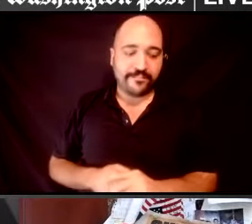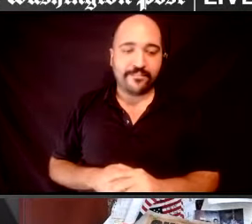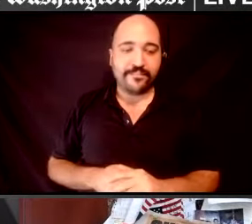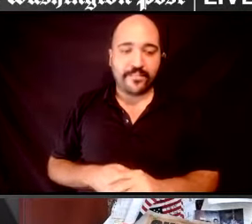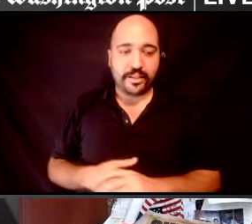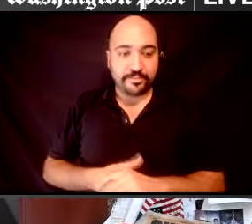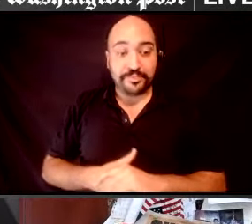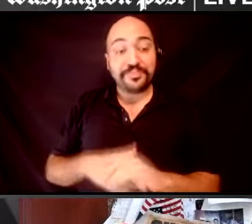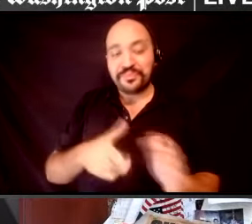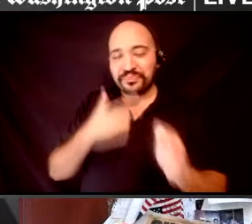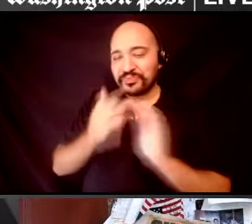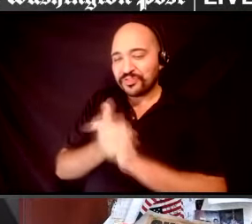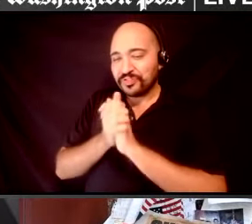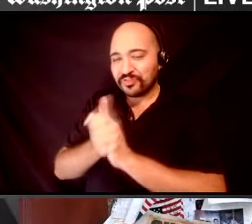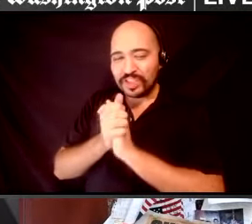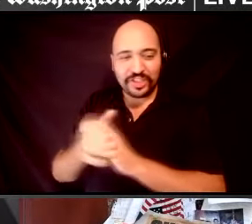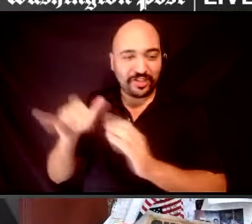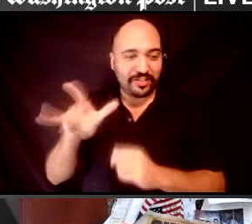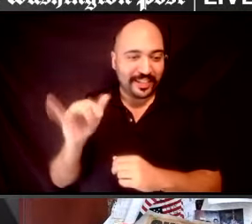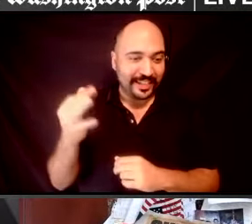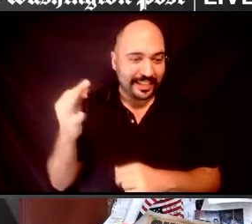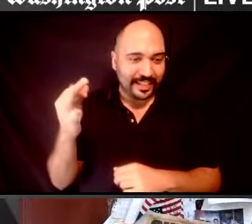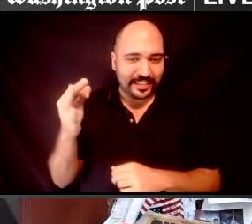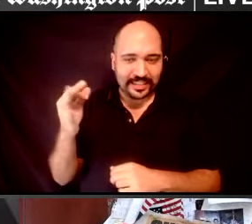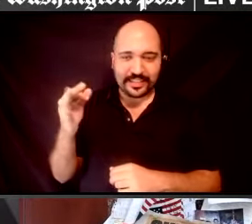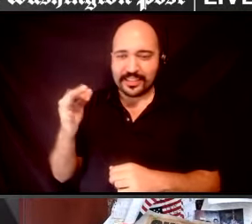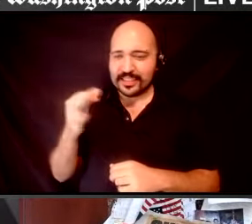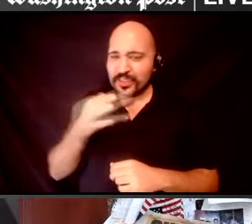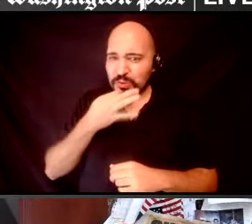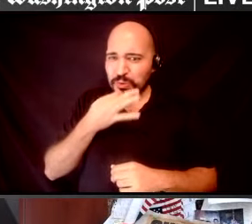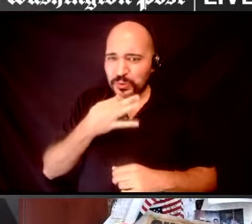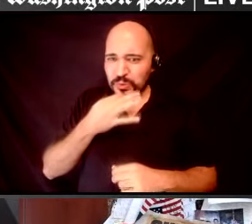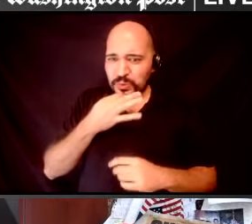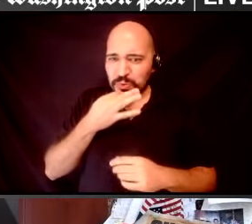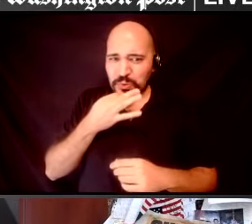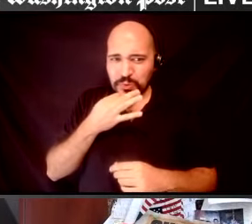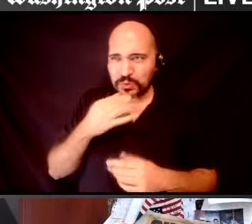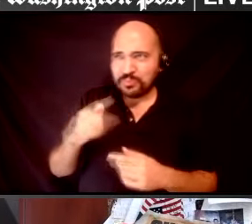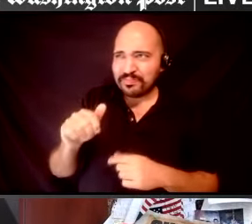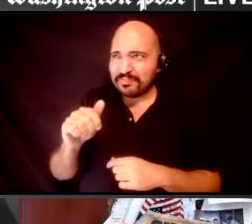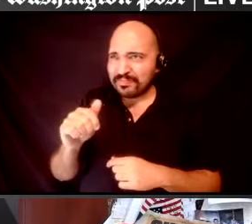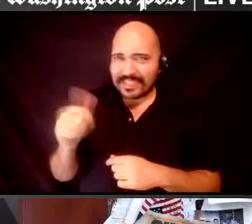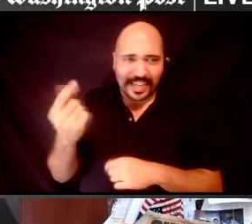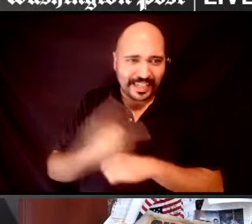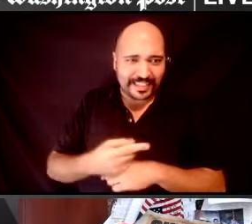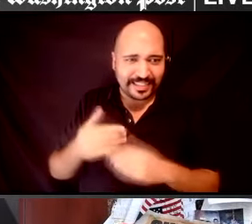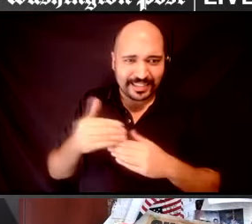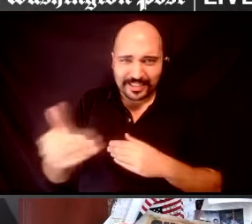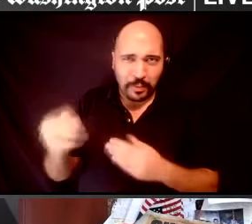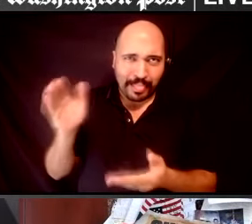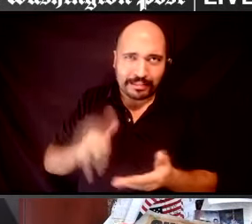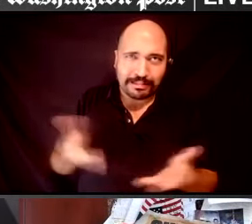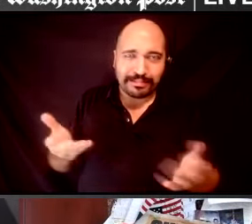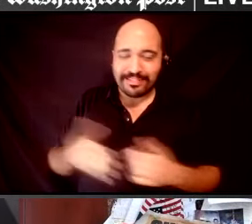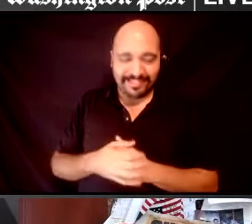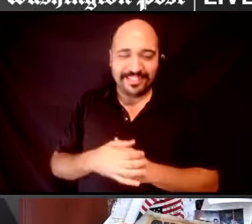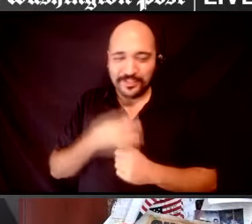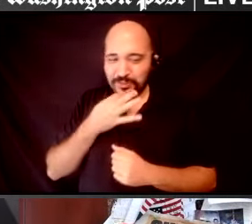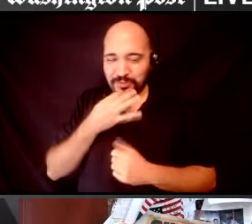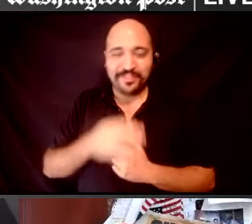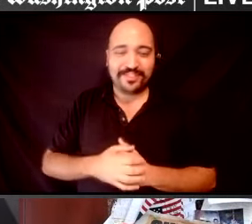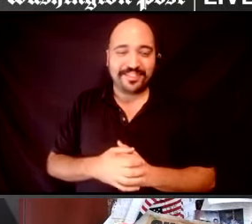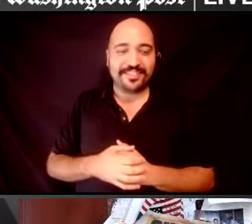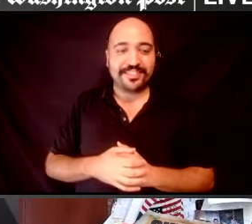congratulations on that. That's July the 19th. That's very, not very far away at all. I guess about 10 days or even less. So what